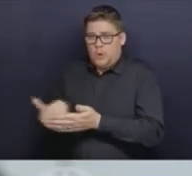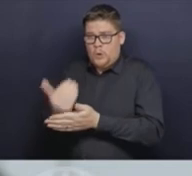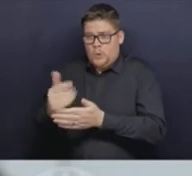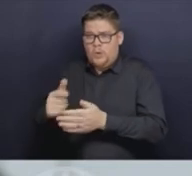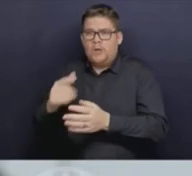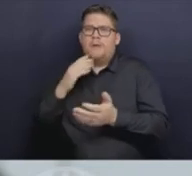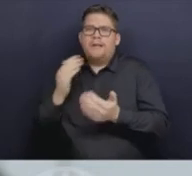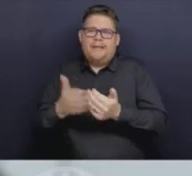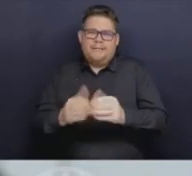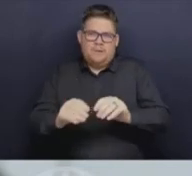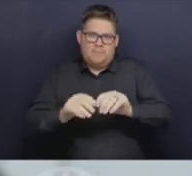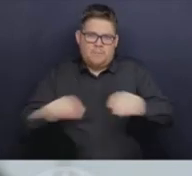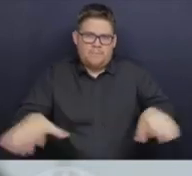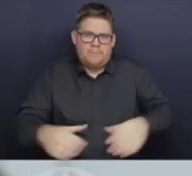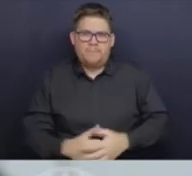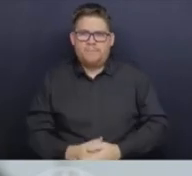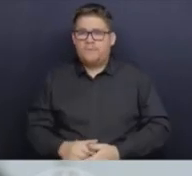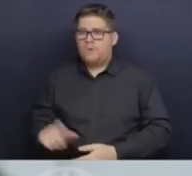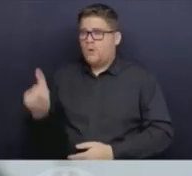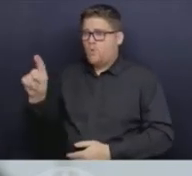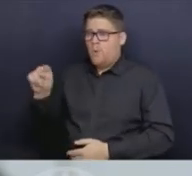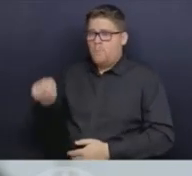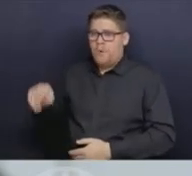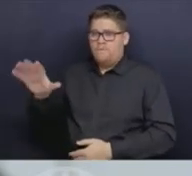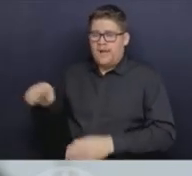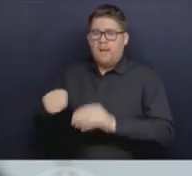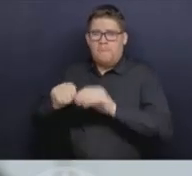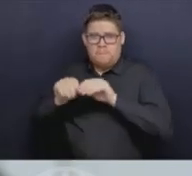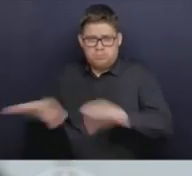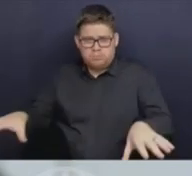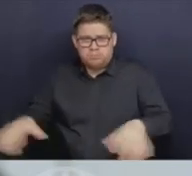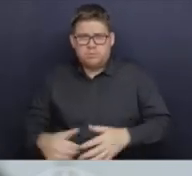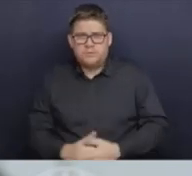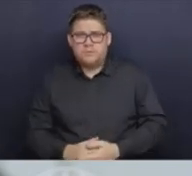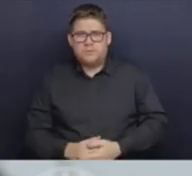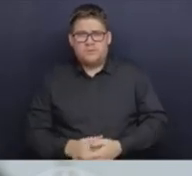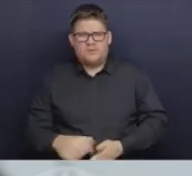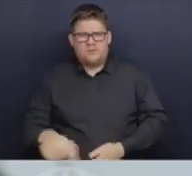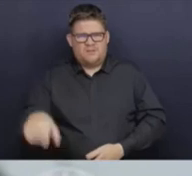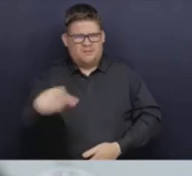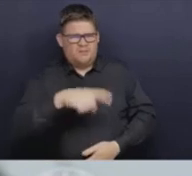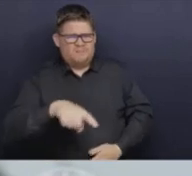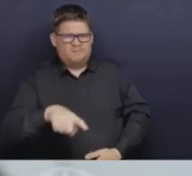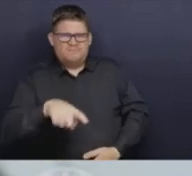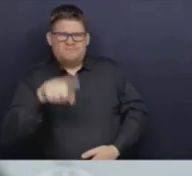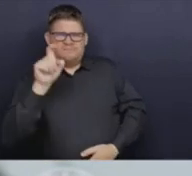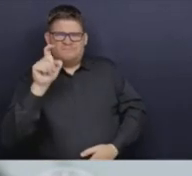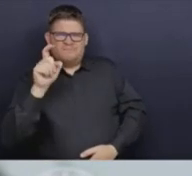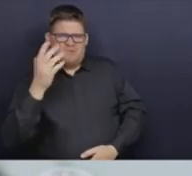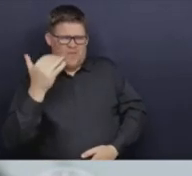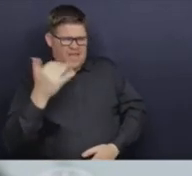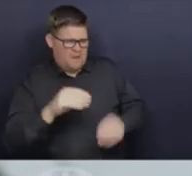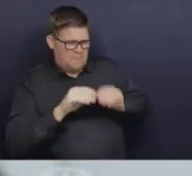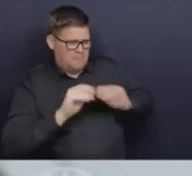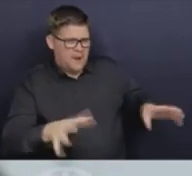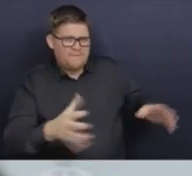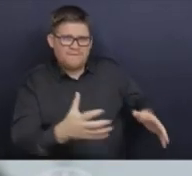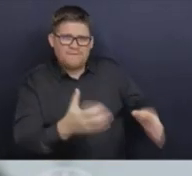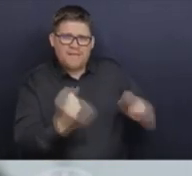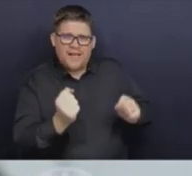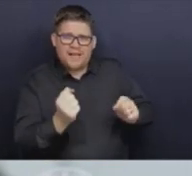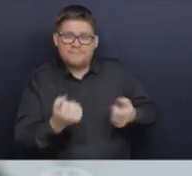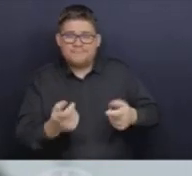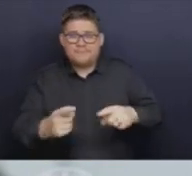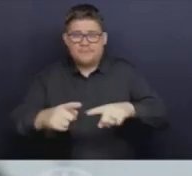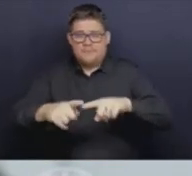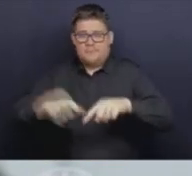.5. So why does it take off in some places and not in others? A lot of it has to do with the defenses that we have in our community.